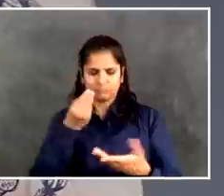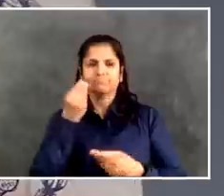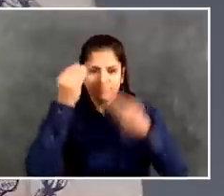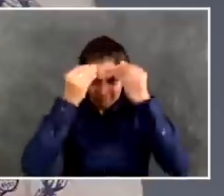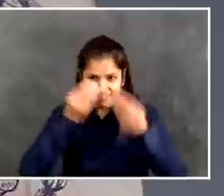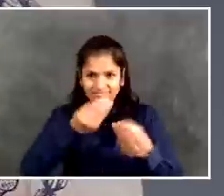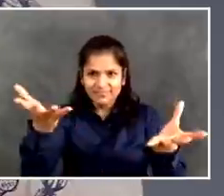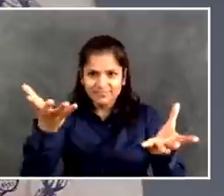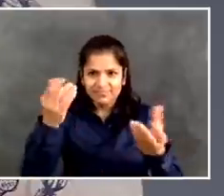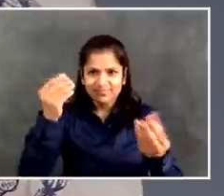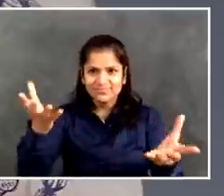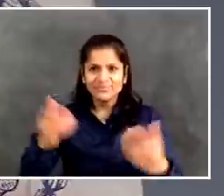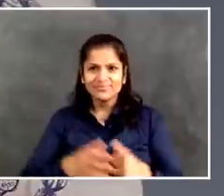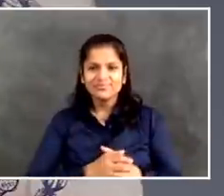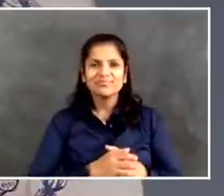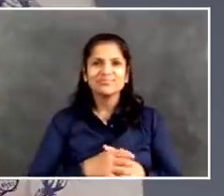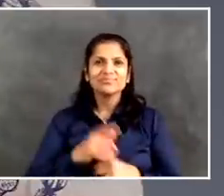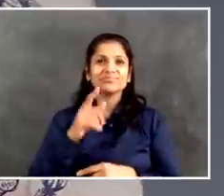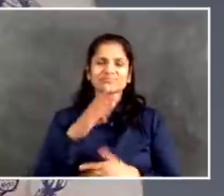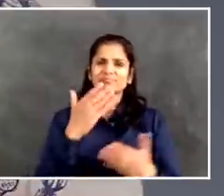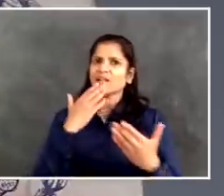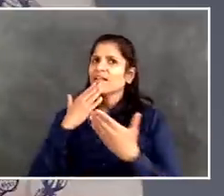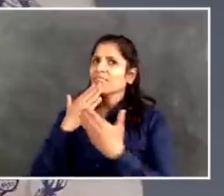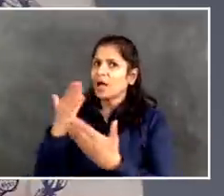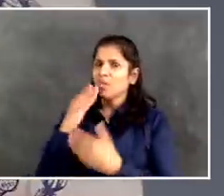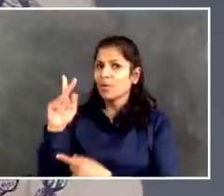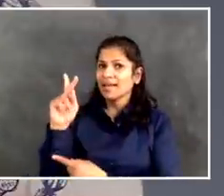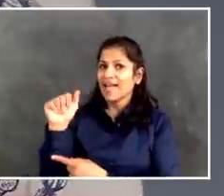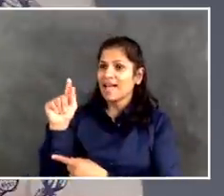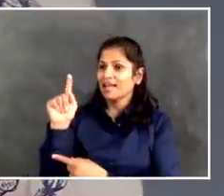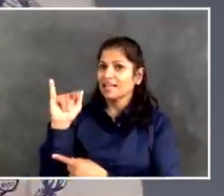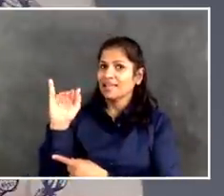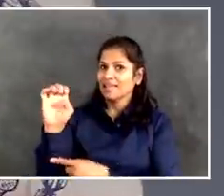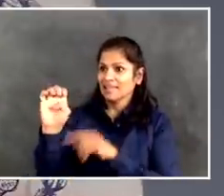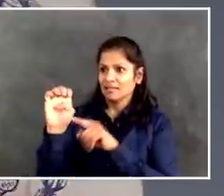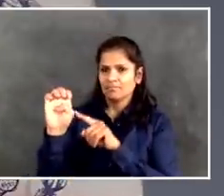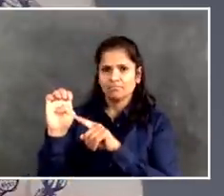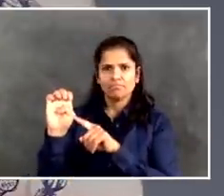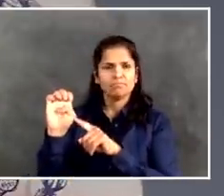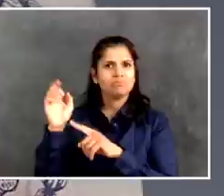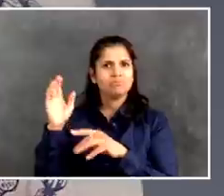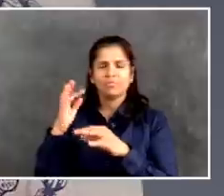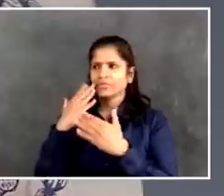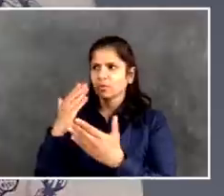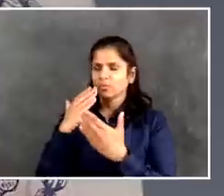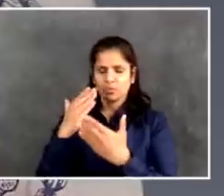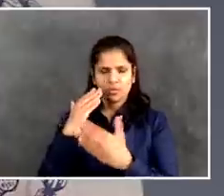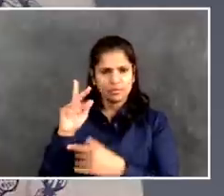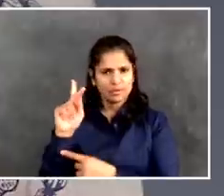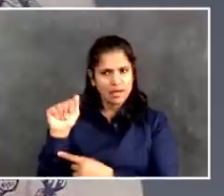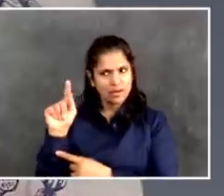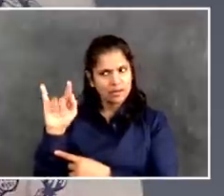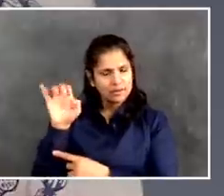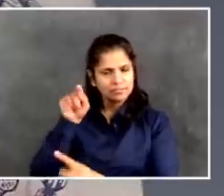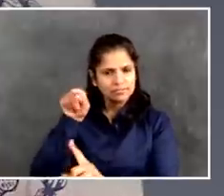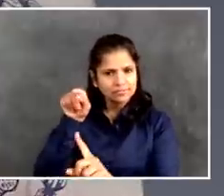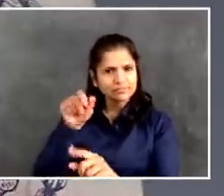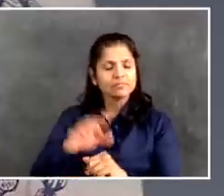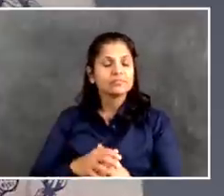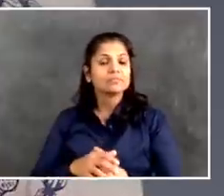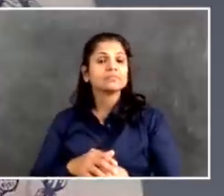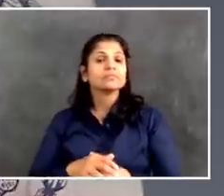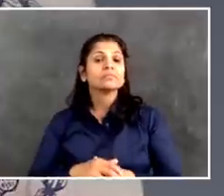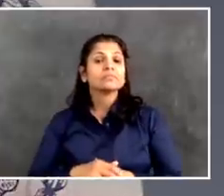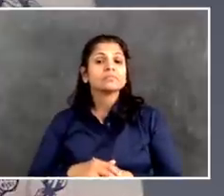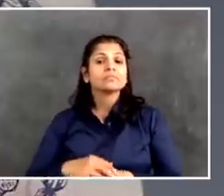I think it was Katie on the, or someone will tell me if it was or not, but it was Katie. Thank you. Thank you again, Katie.